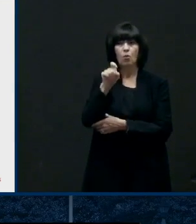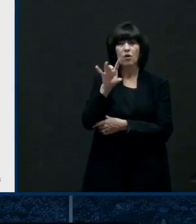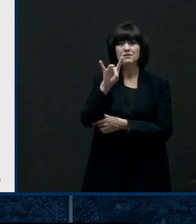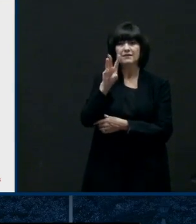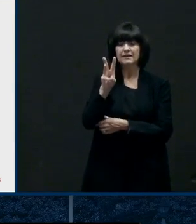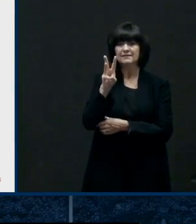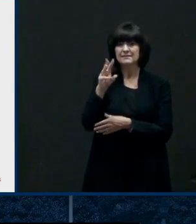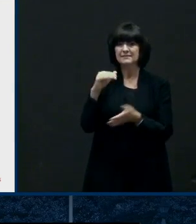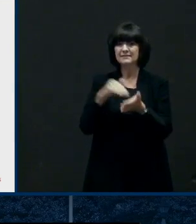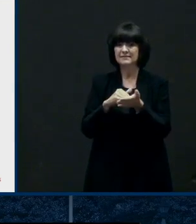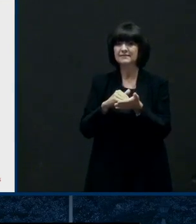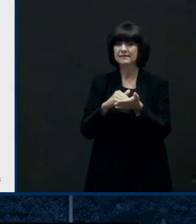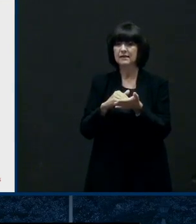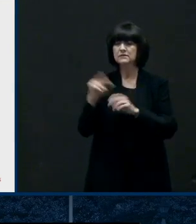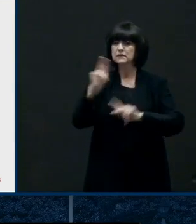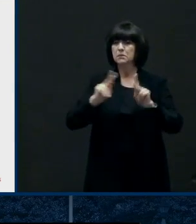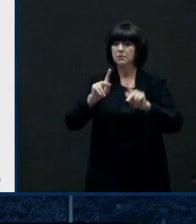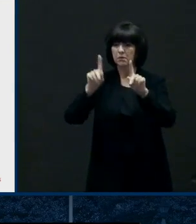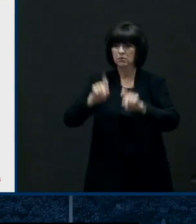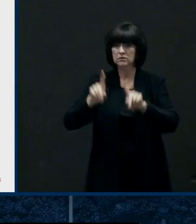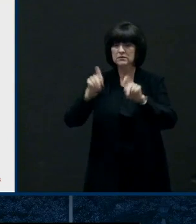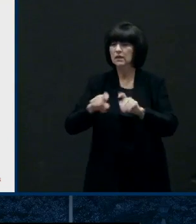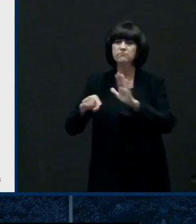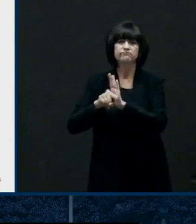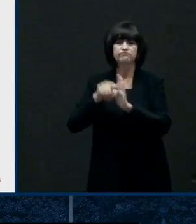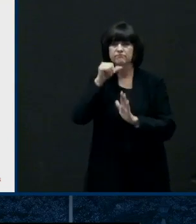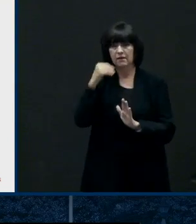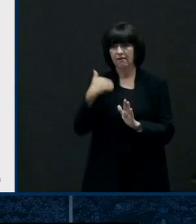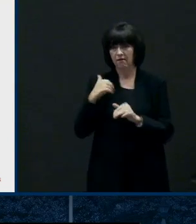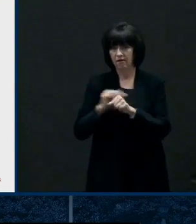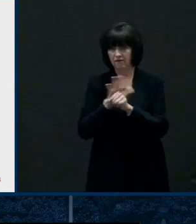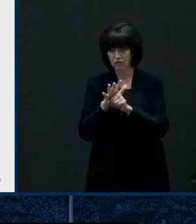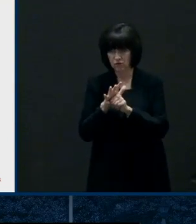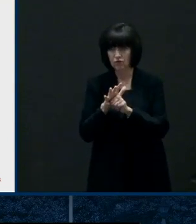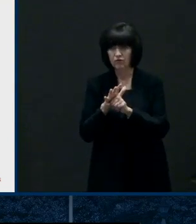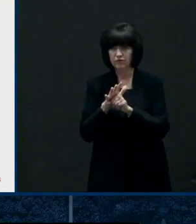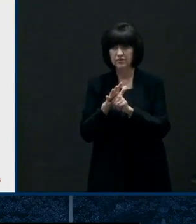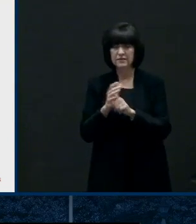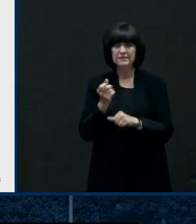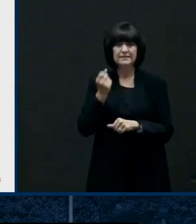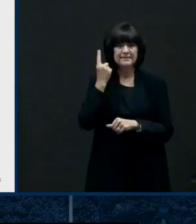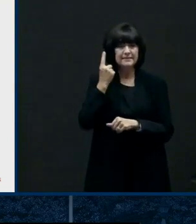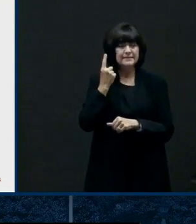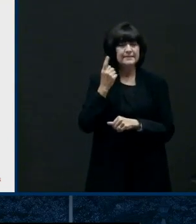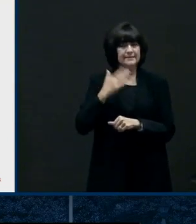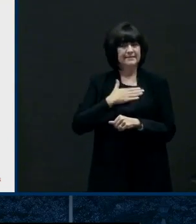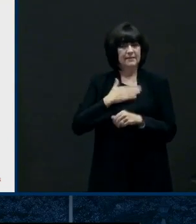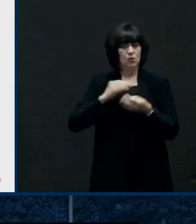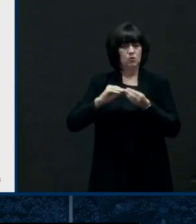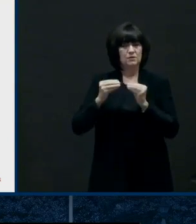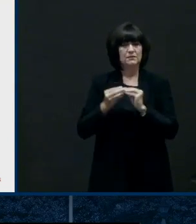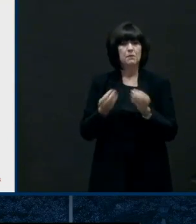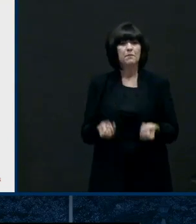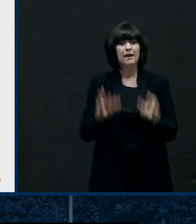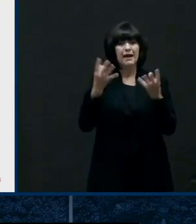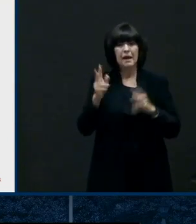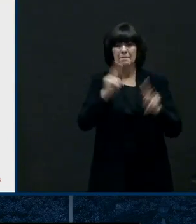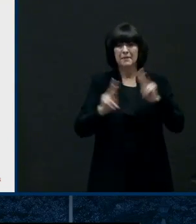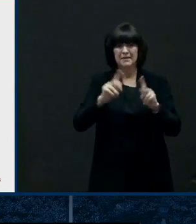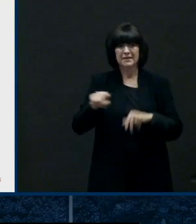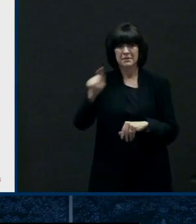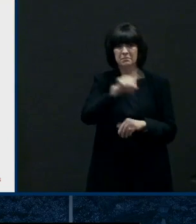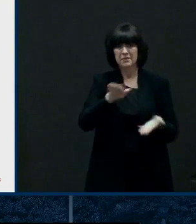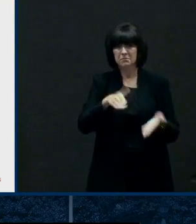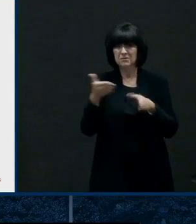while our number of lives lost continues to slow each life is precious